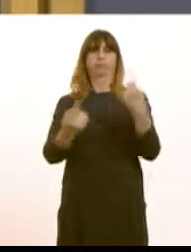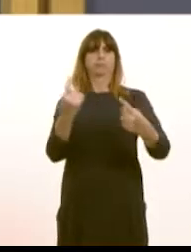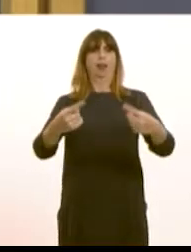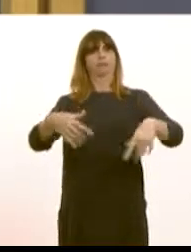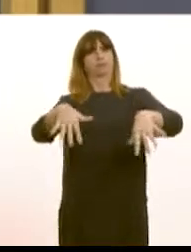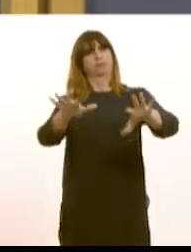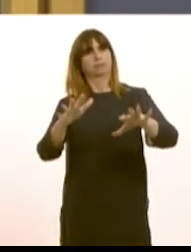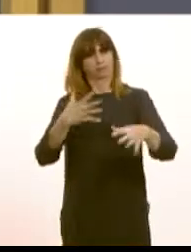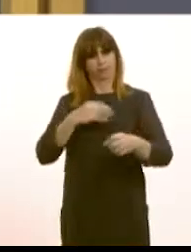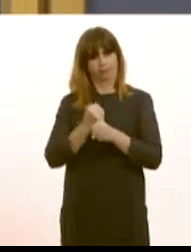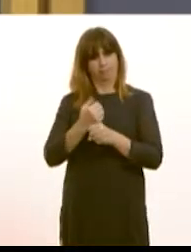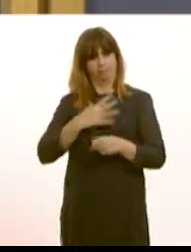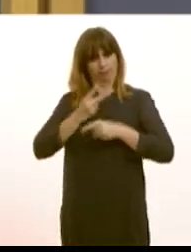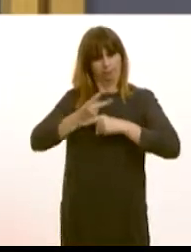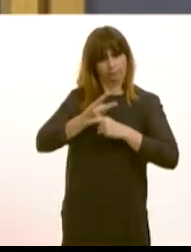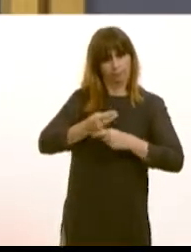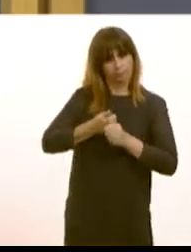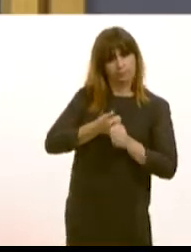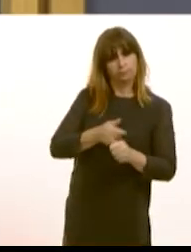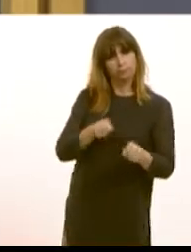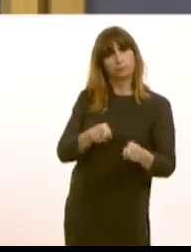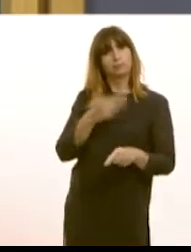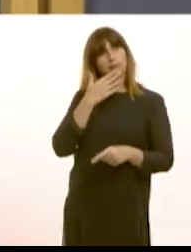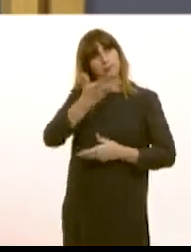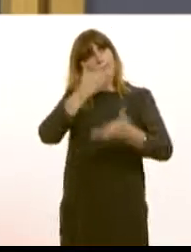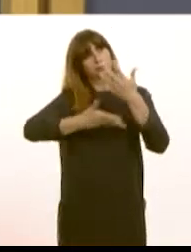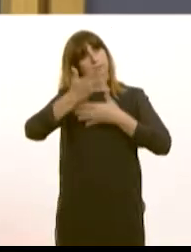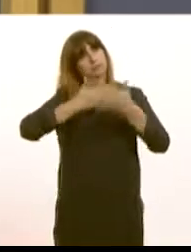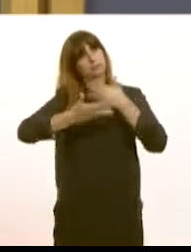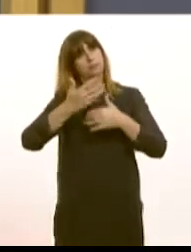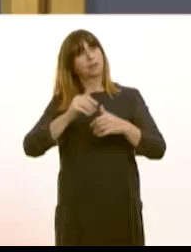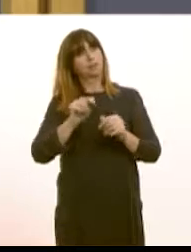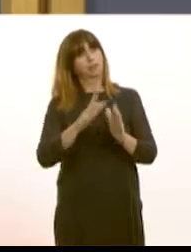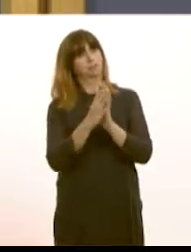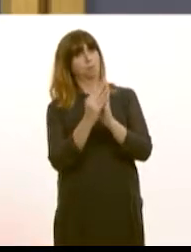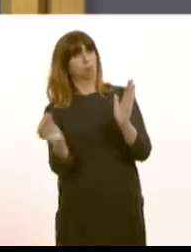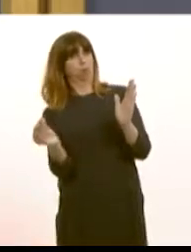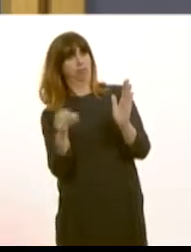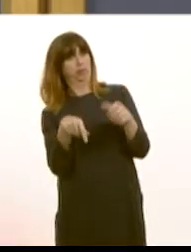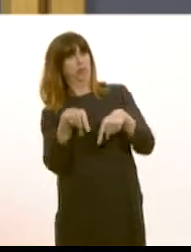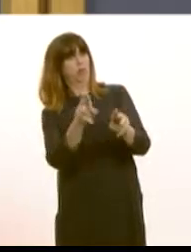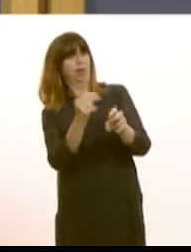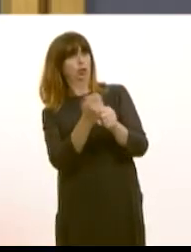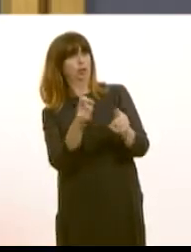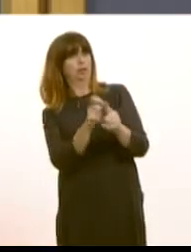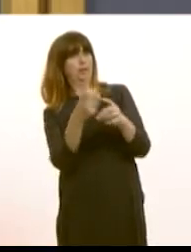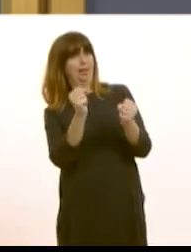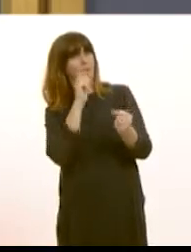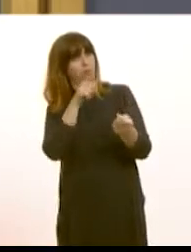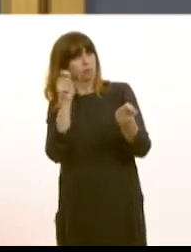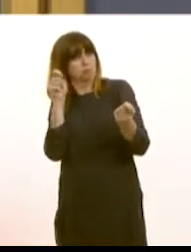give us some details about his thoughts in adapting the model that the GPs currently have